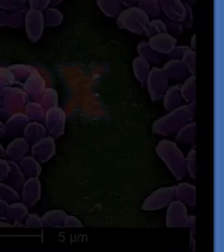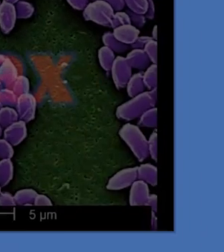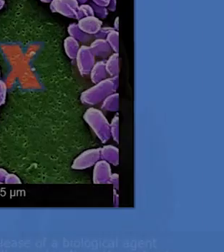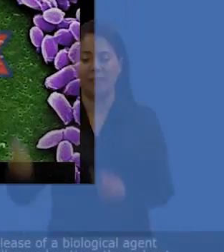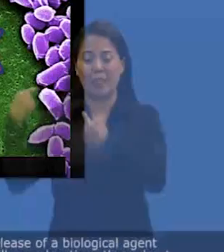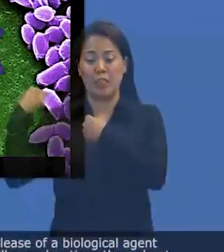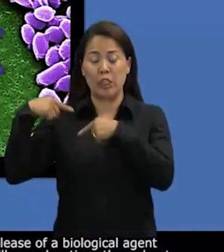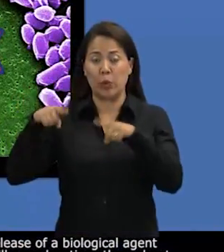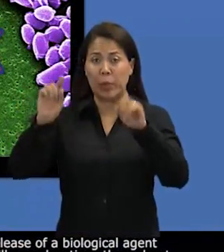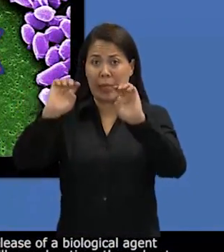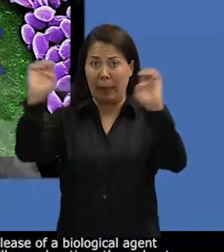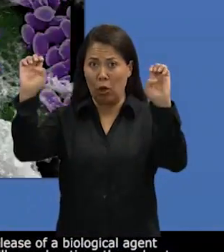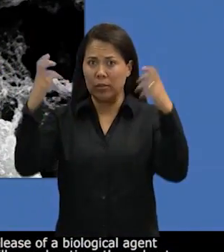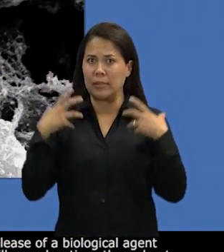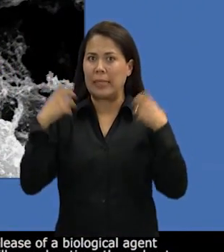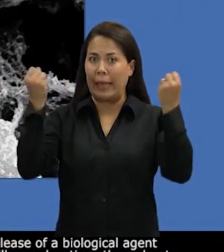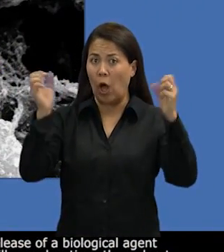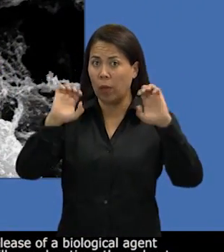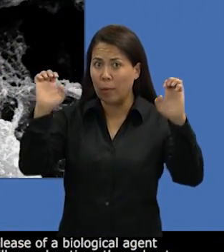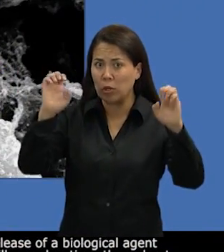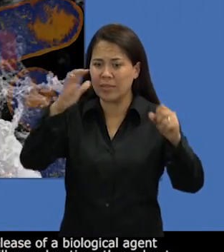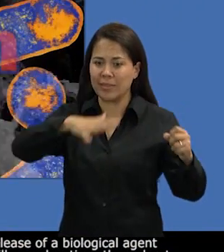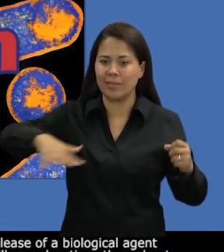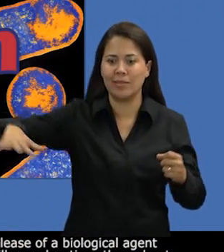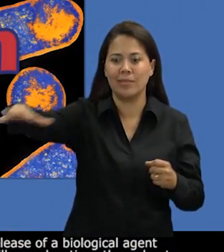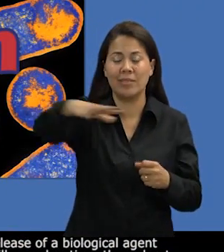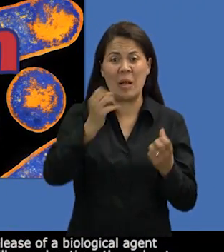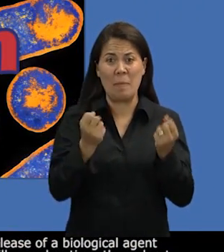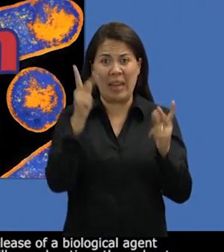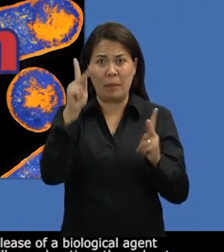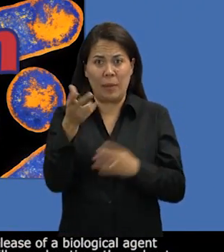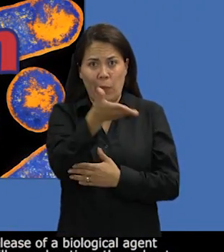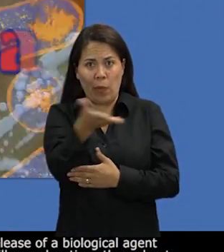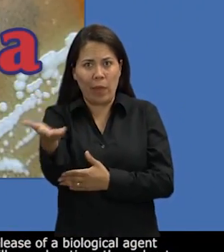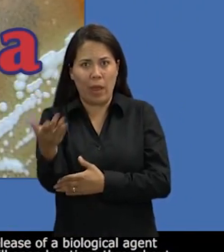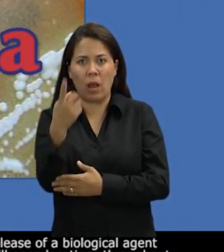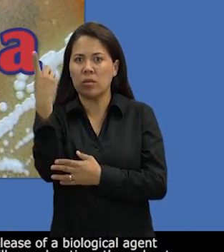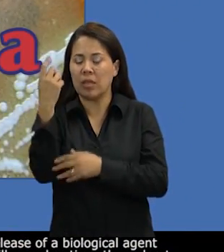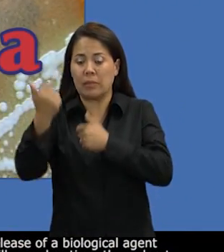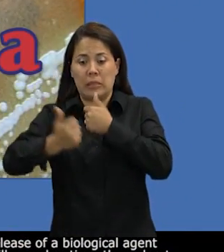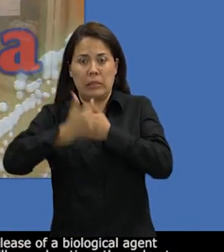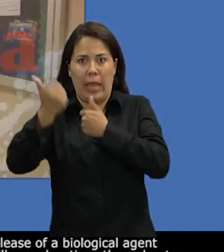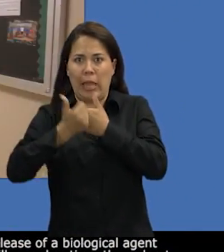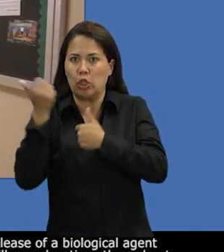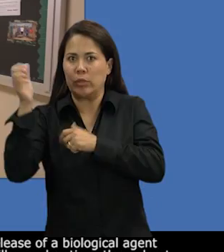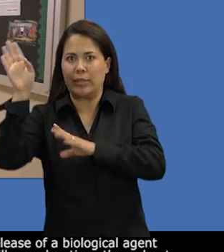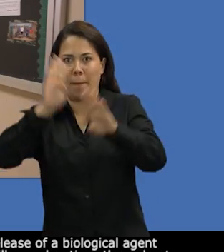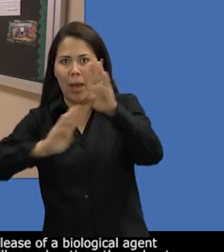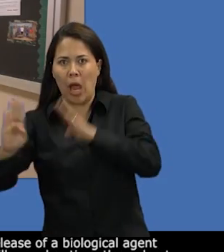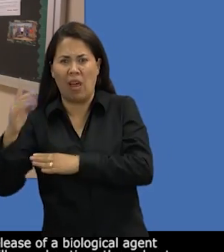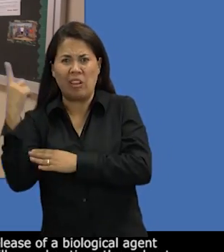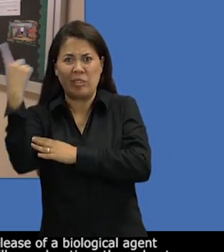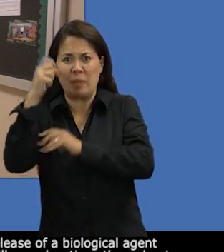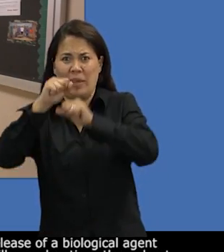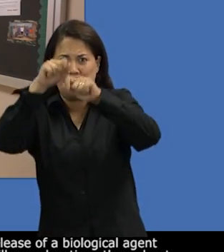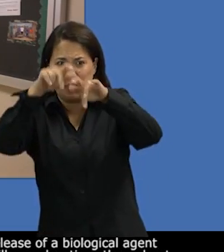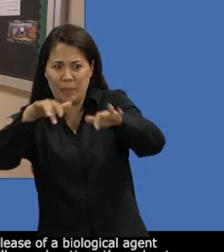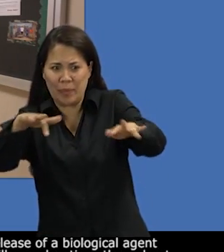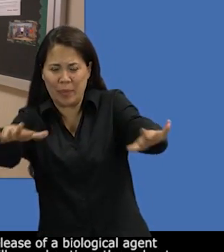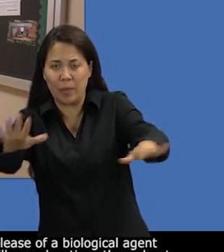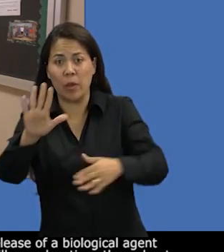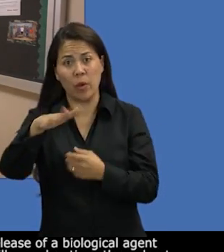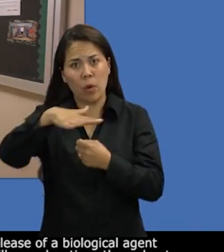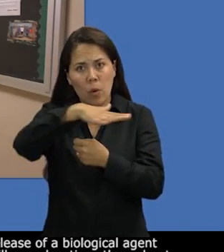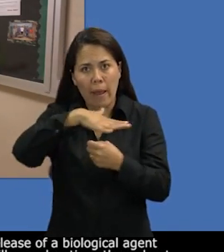During a public health emergency involving the release of a biological agent, your city and county public